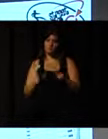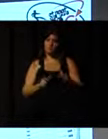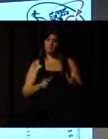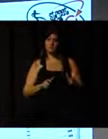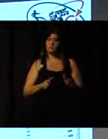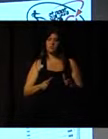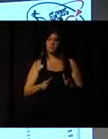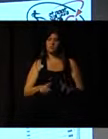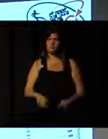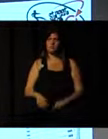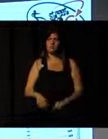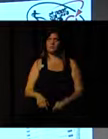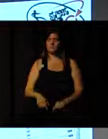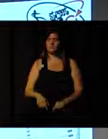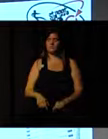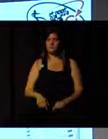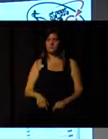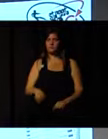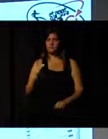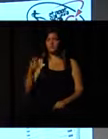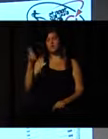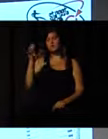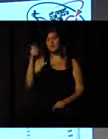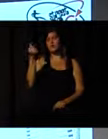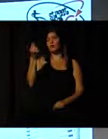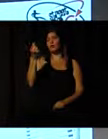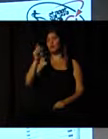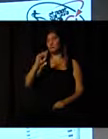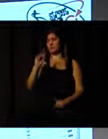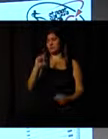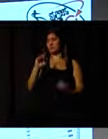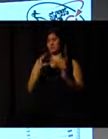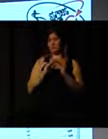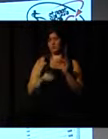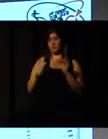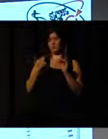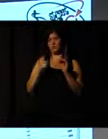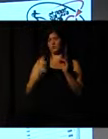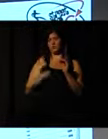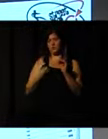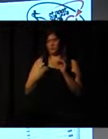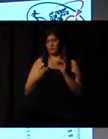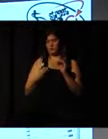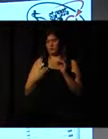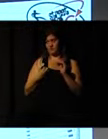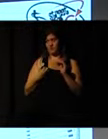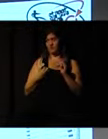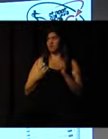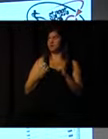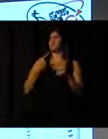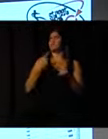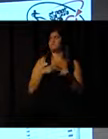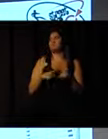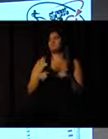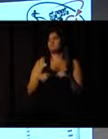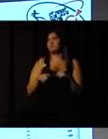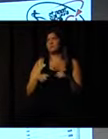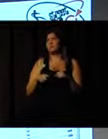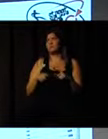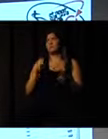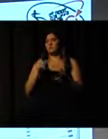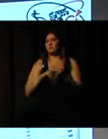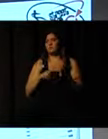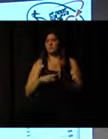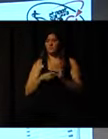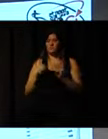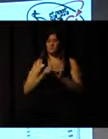14 to 25. We've got a very simple vision, which is about changing sports. And we do that by